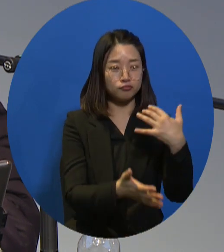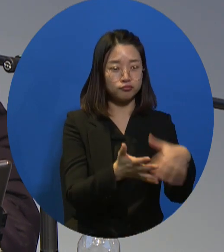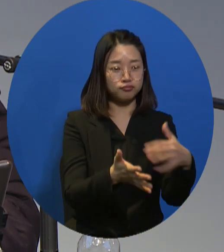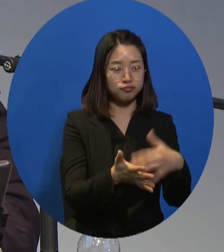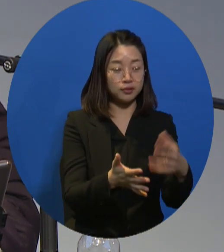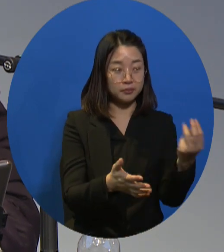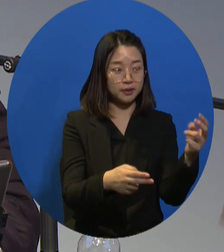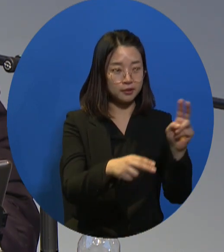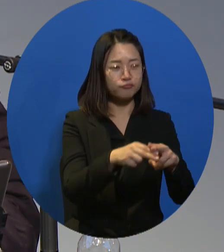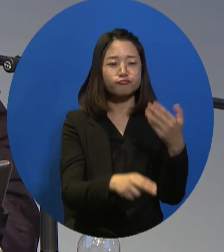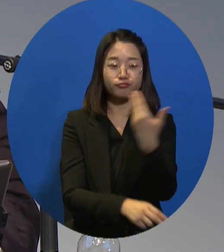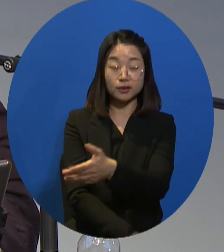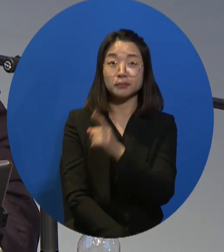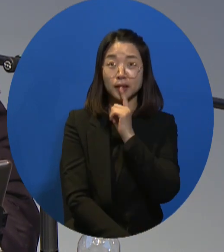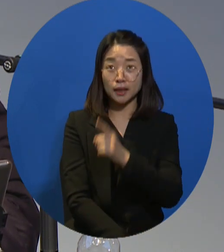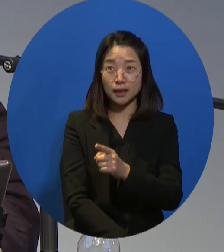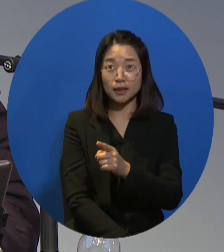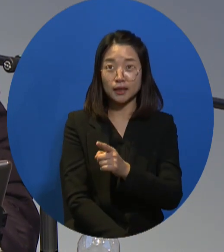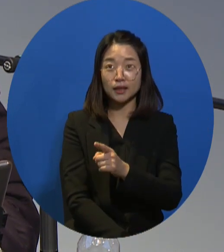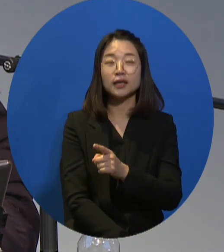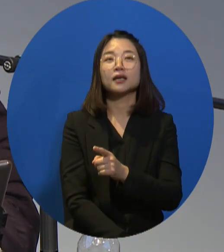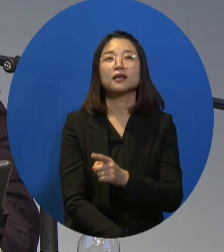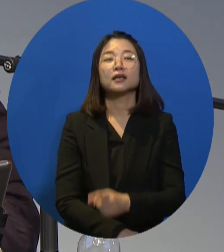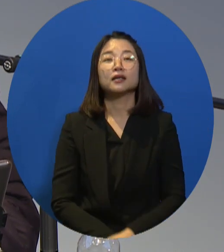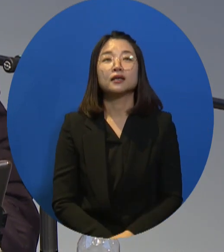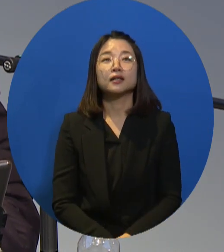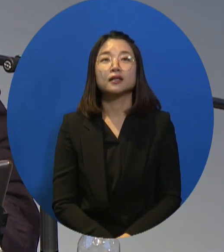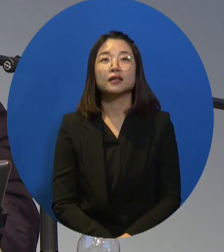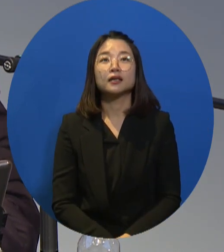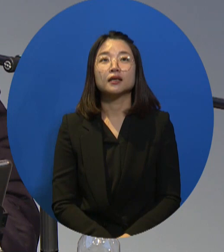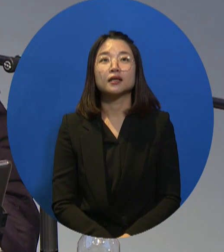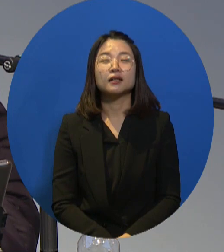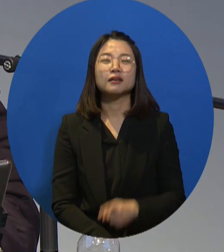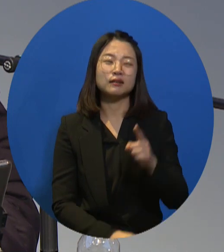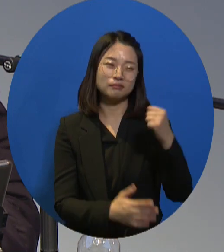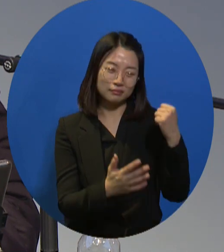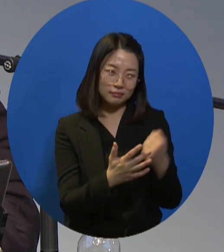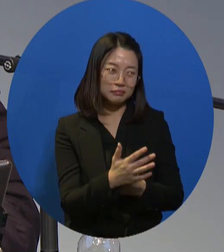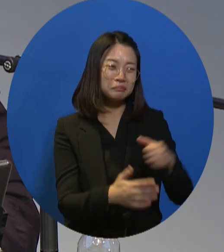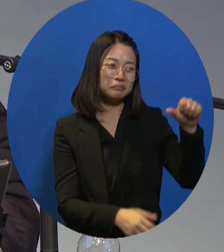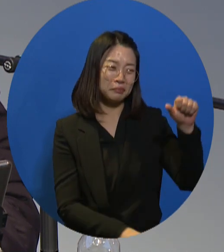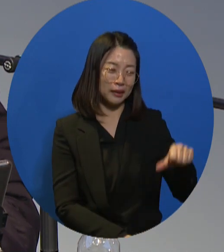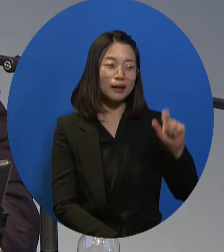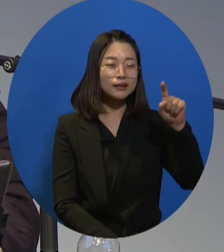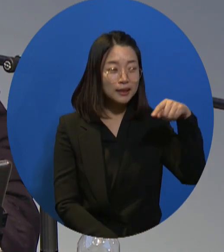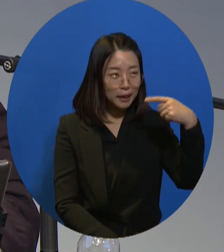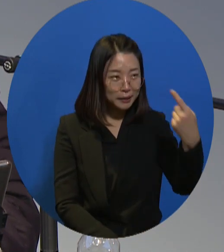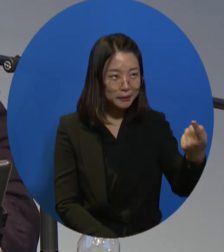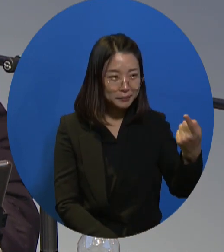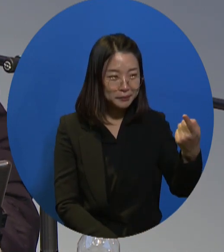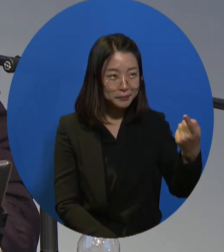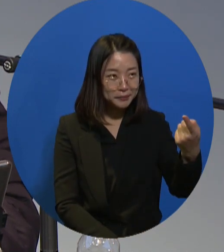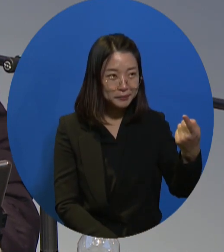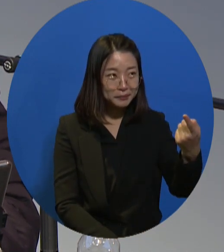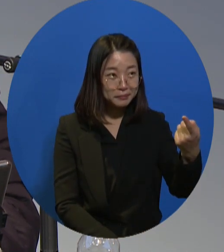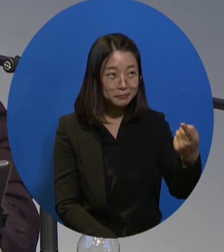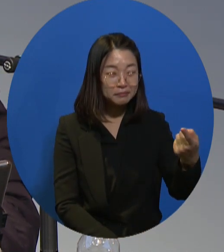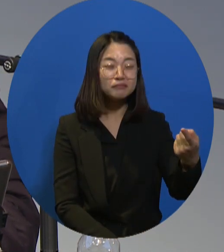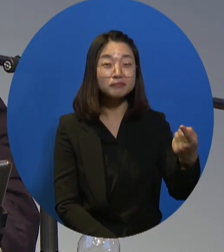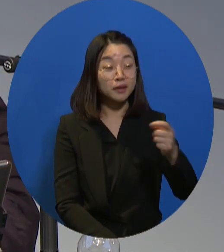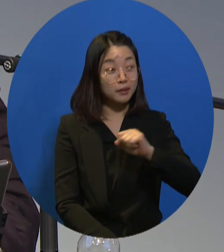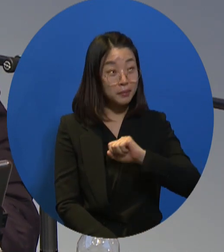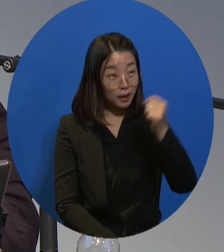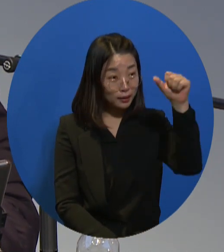30,000 public citizen jobs for severely disabled when he got elected. But this would not